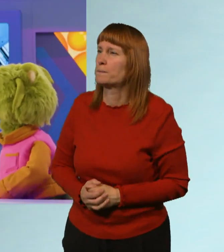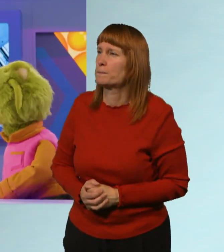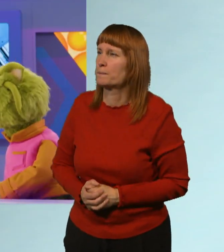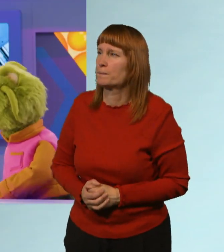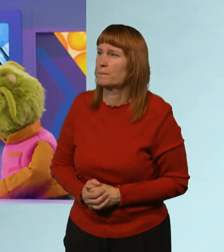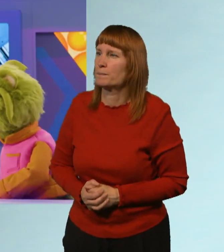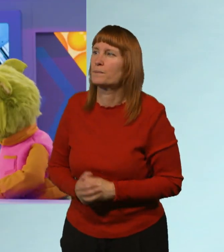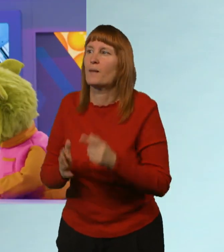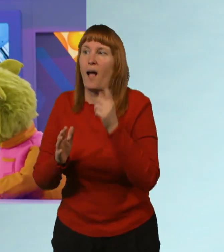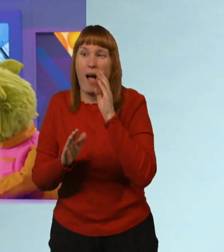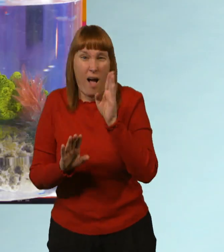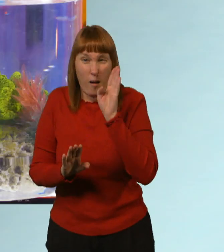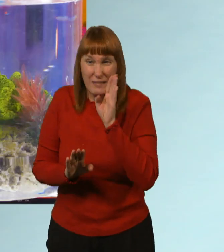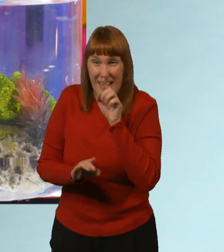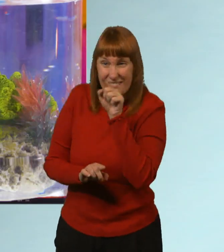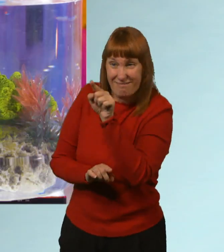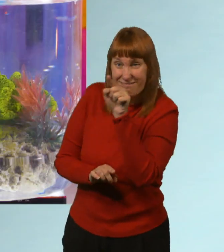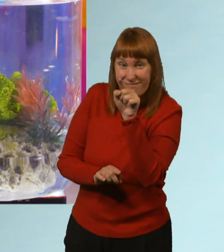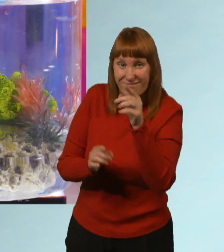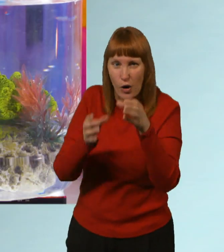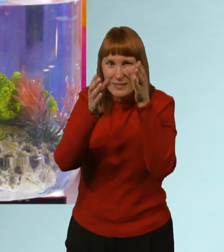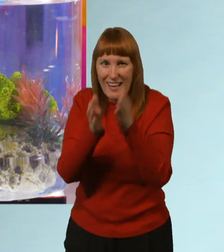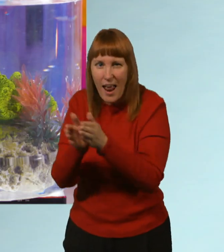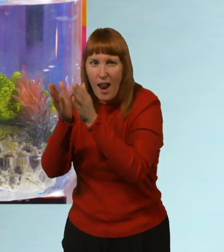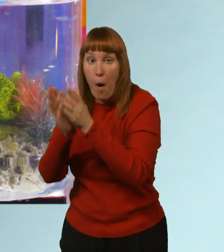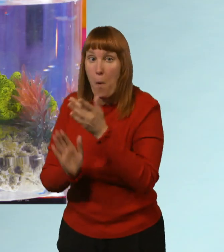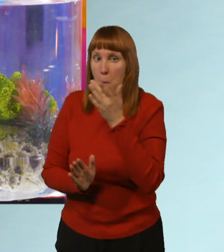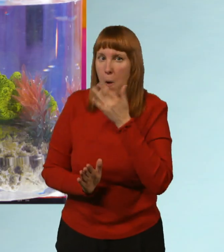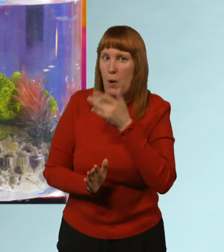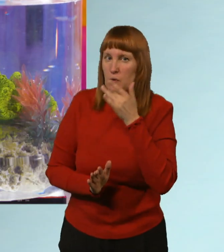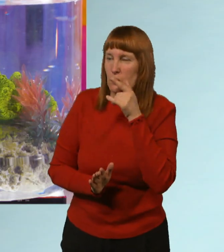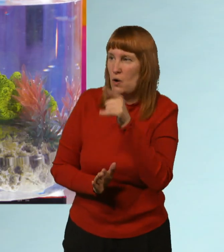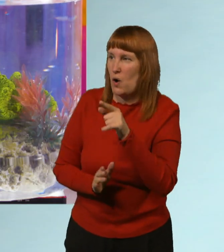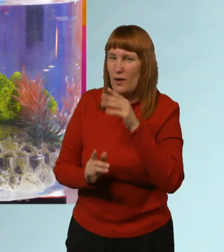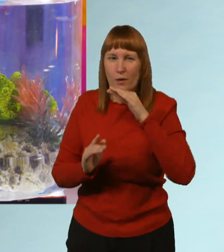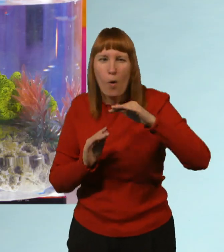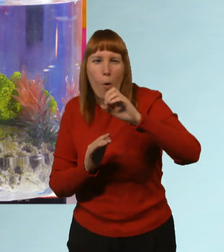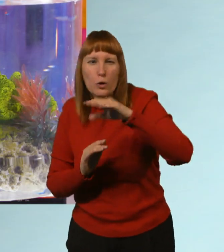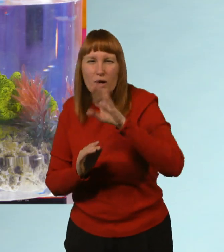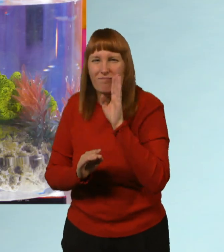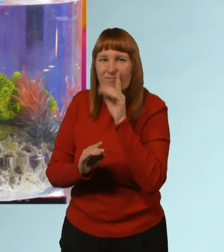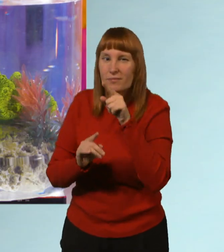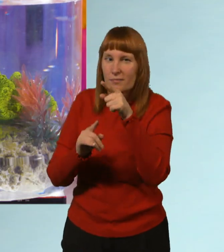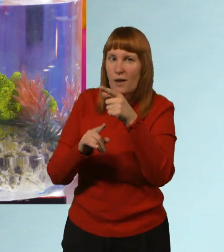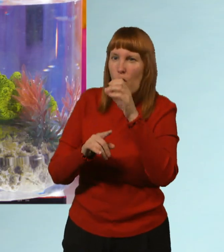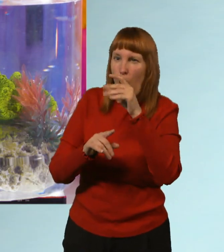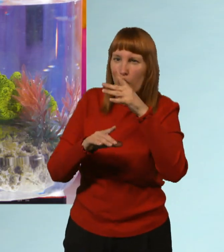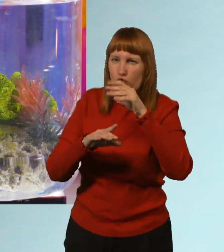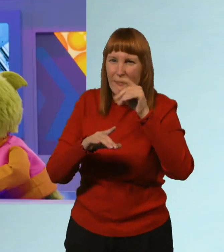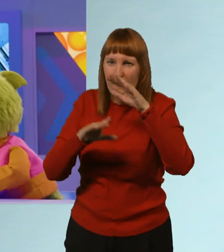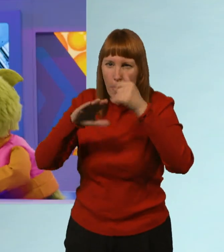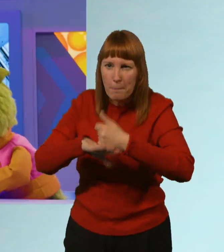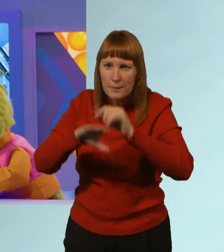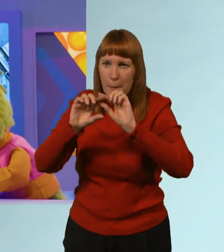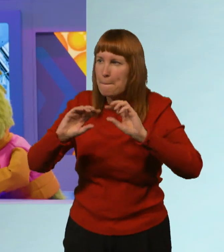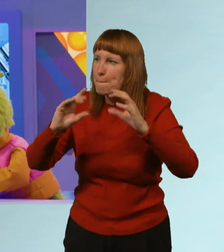pretend that these containers of water are our oceans. Oh, are those coral reefs at the bottom? They're pretend ones, Zoom.